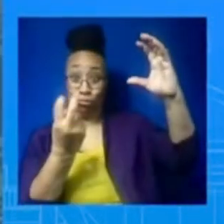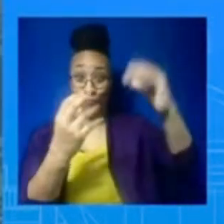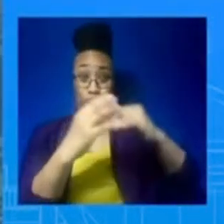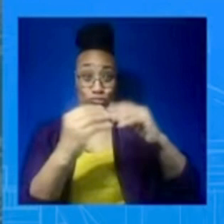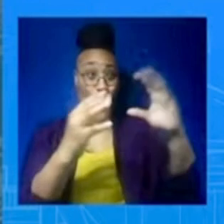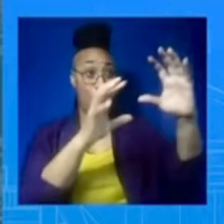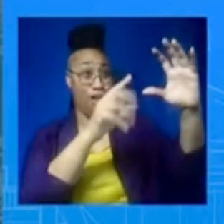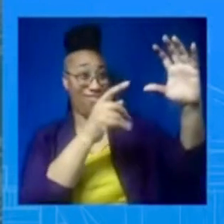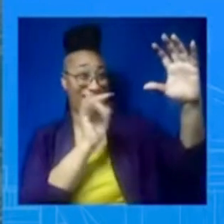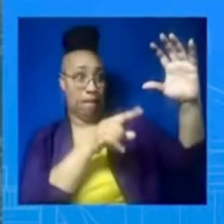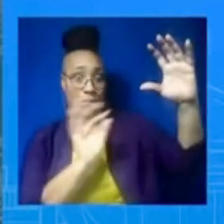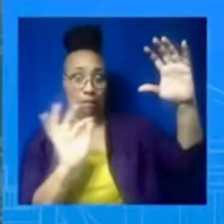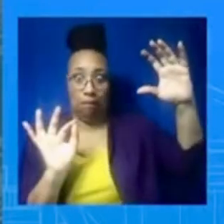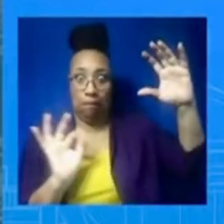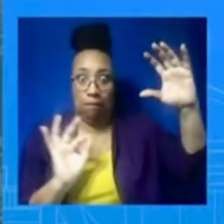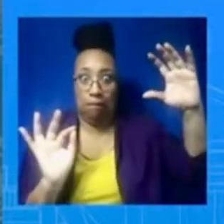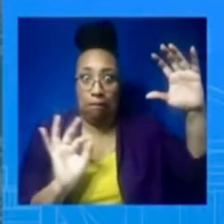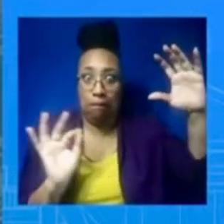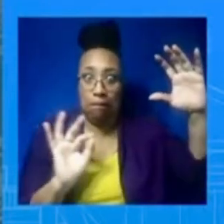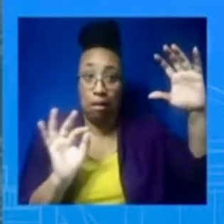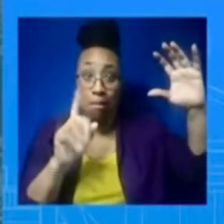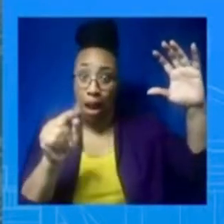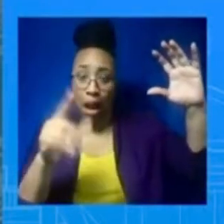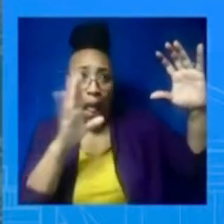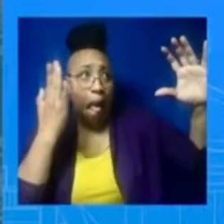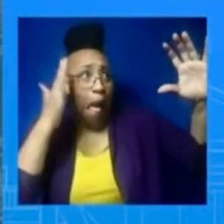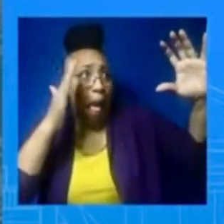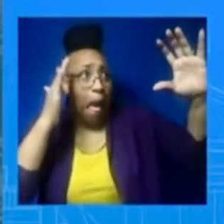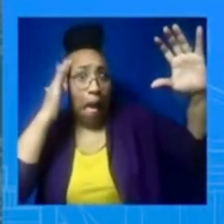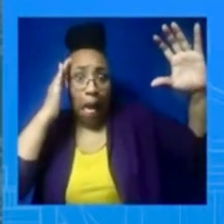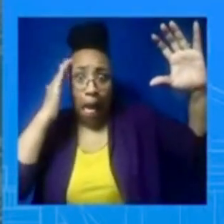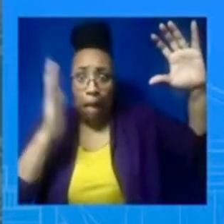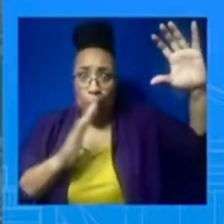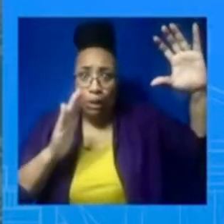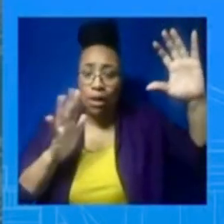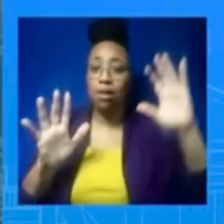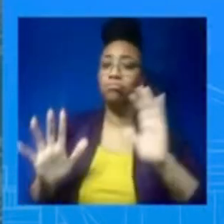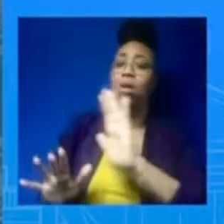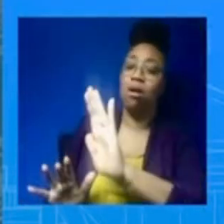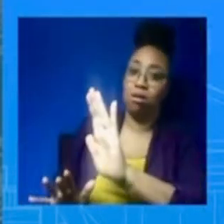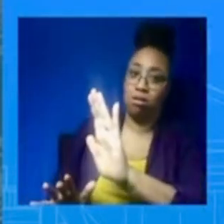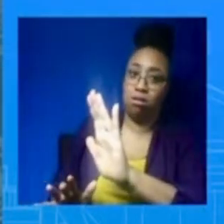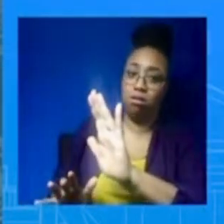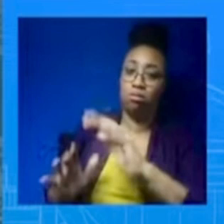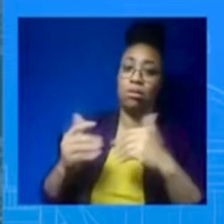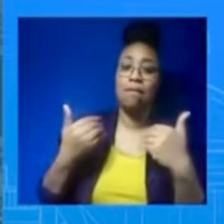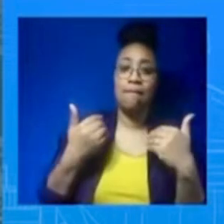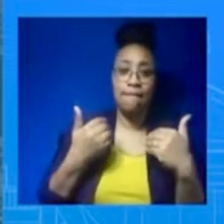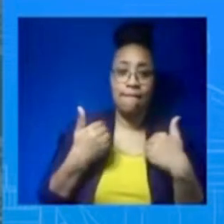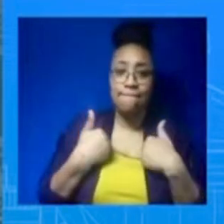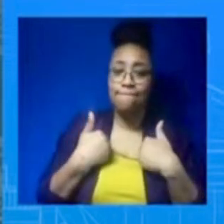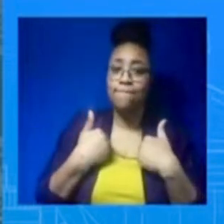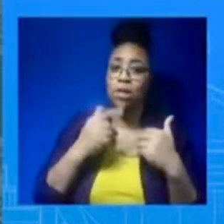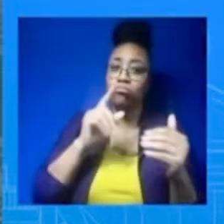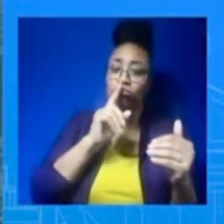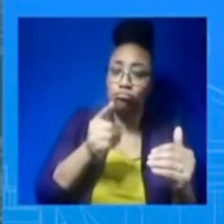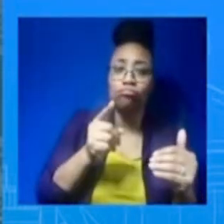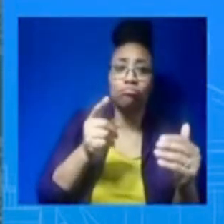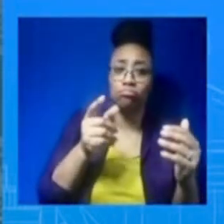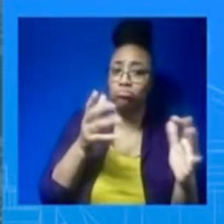and the legitimate concerns about potential surveillance in the wake of the Chinese spy balloon, you make decisions